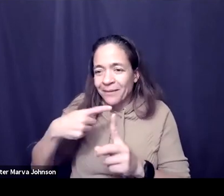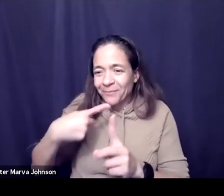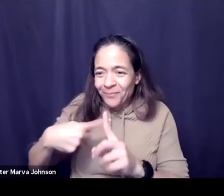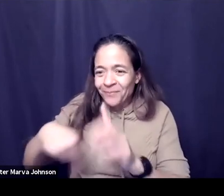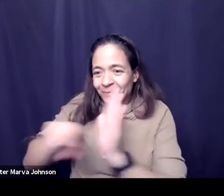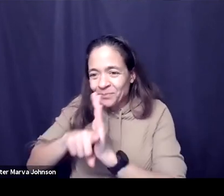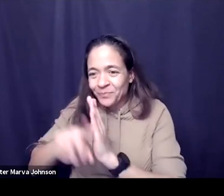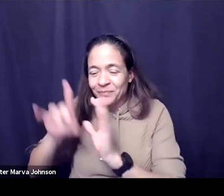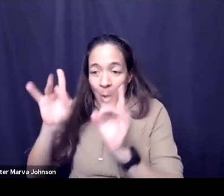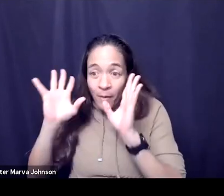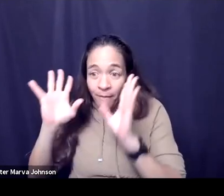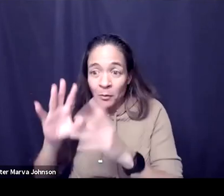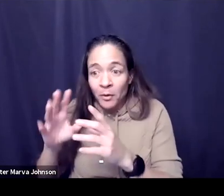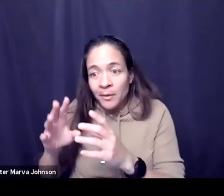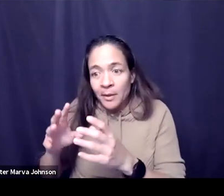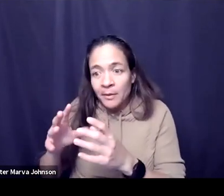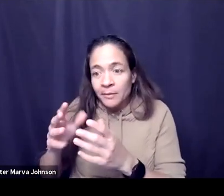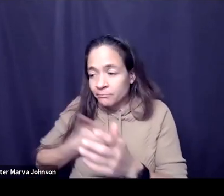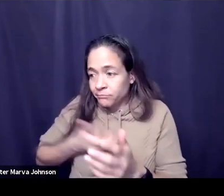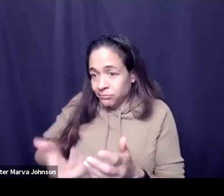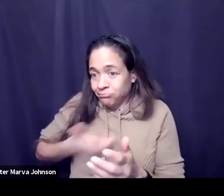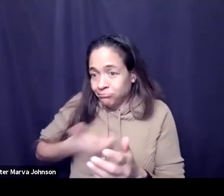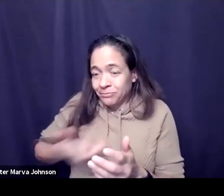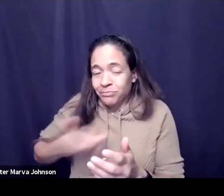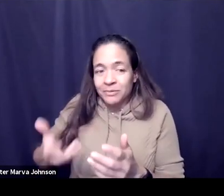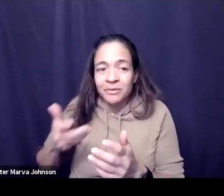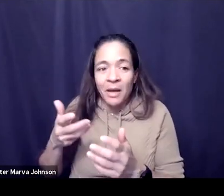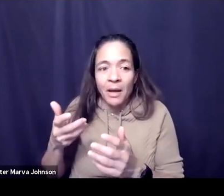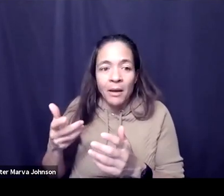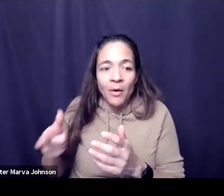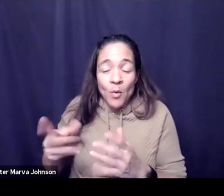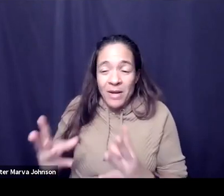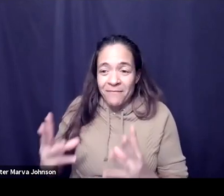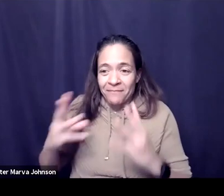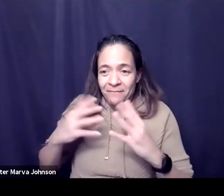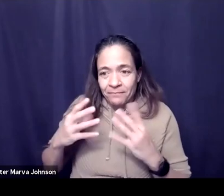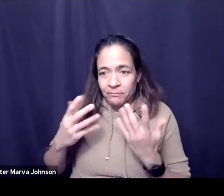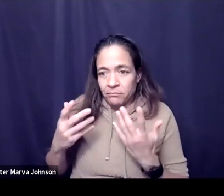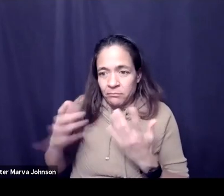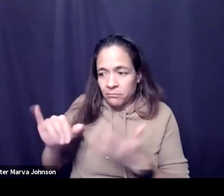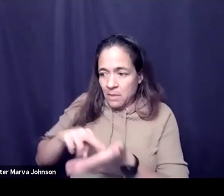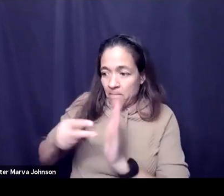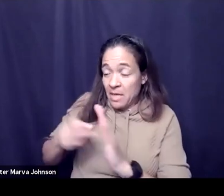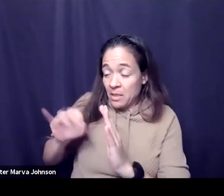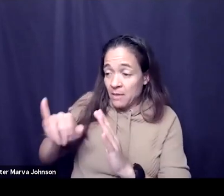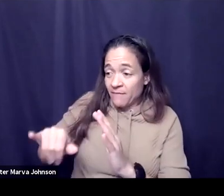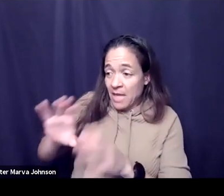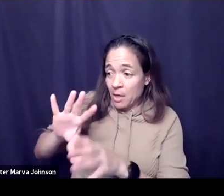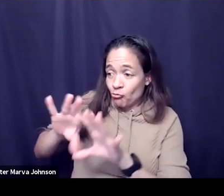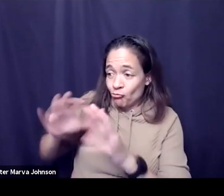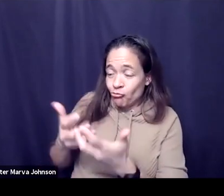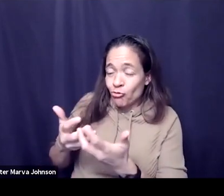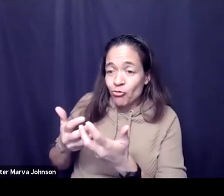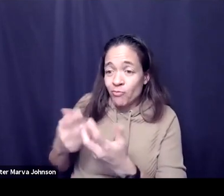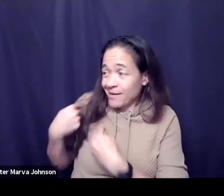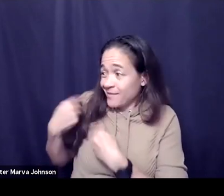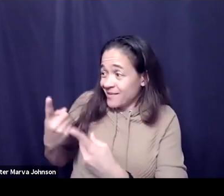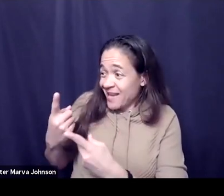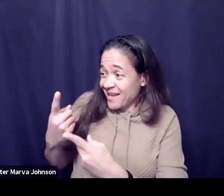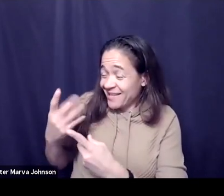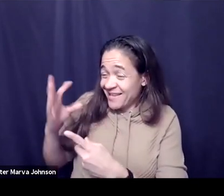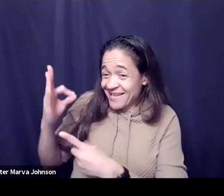talked about navigating changes just like taking on more meaning uh in these past nine months and